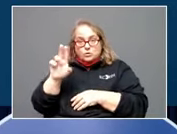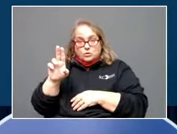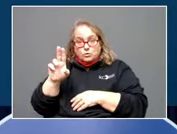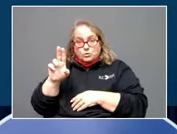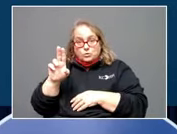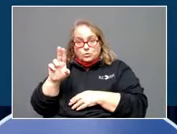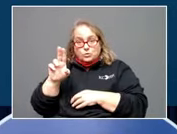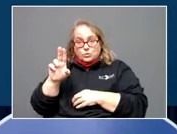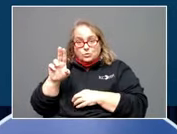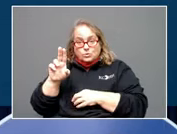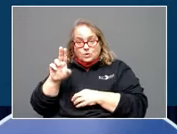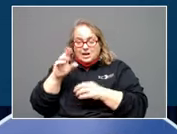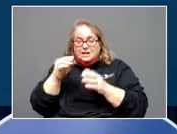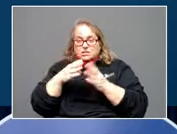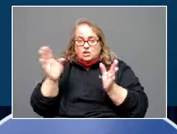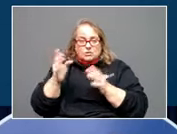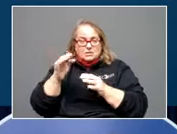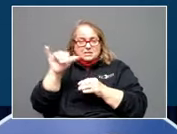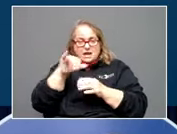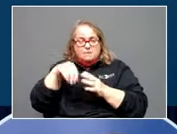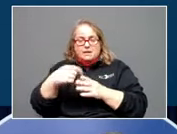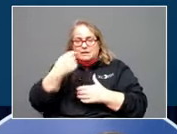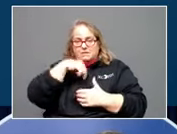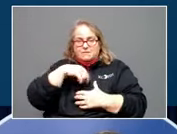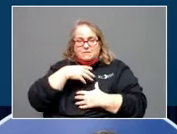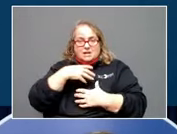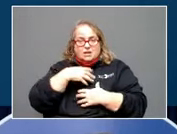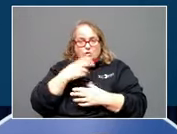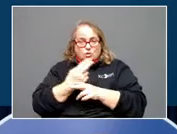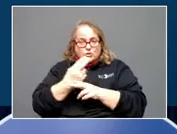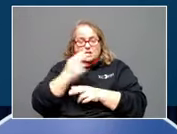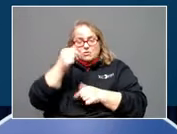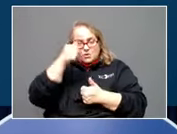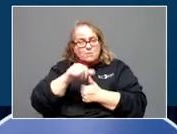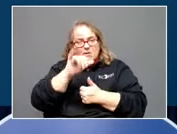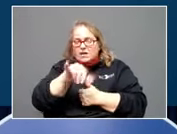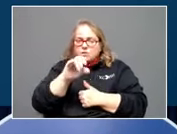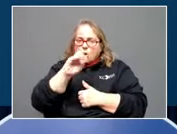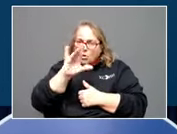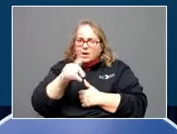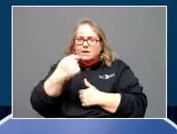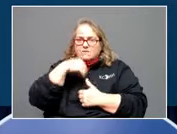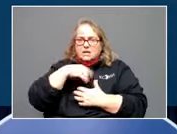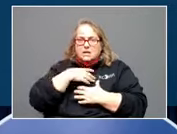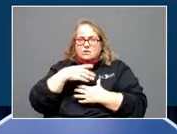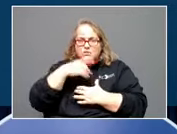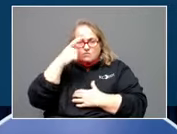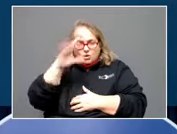And generally the same in ventilator usage. And remember, this is just ventilators for COVID-19.